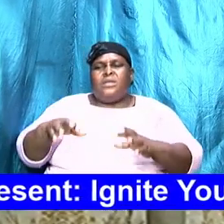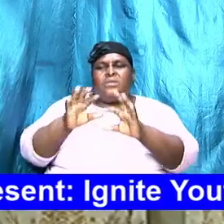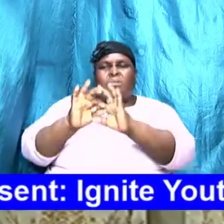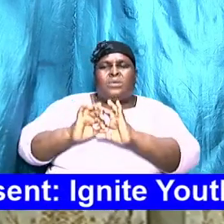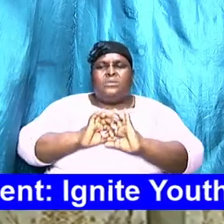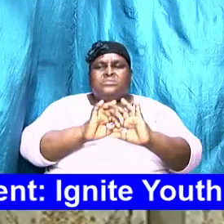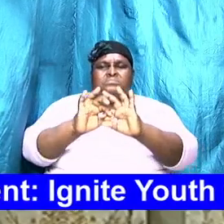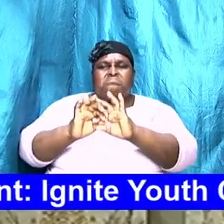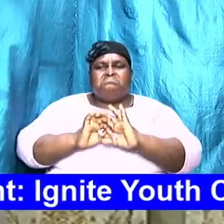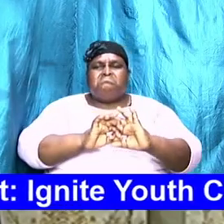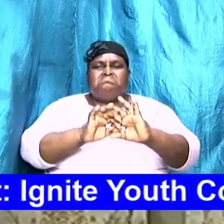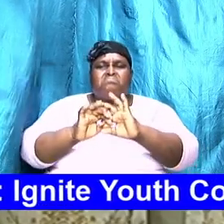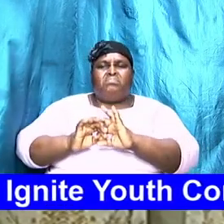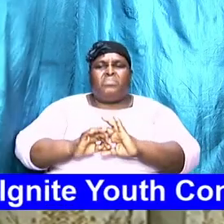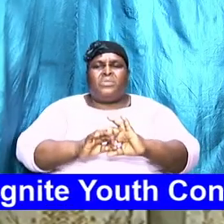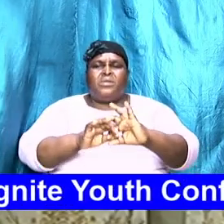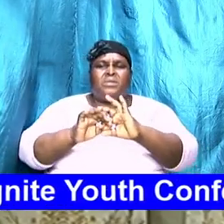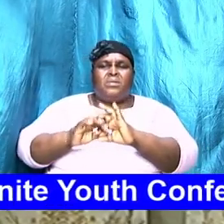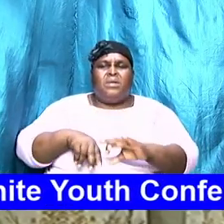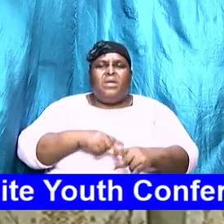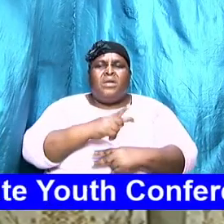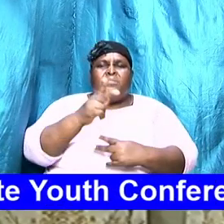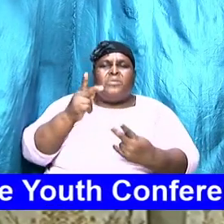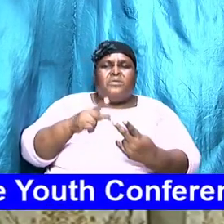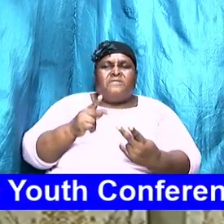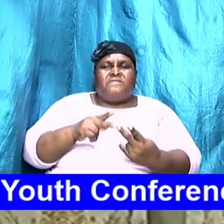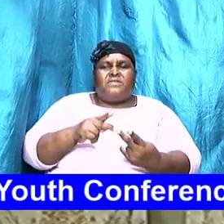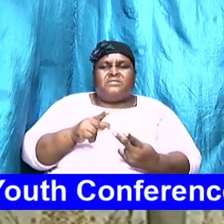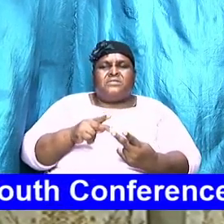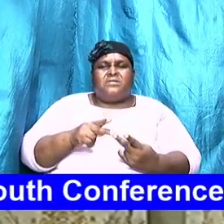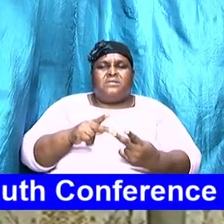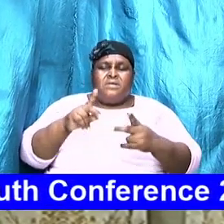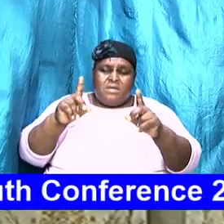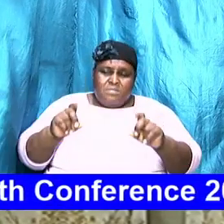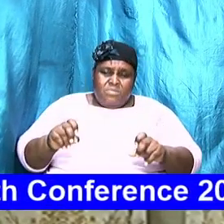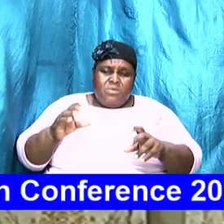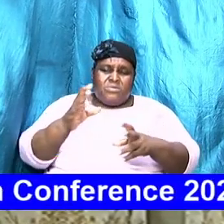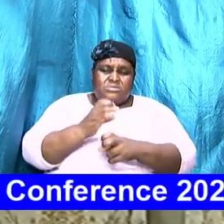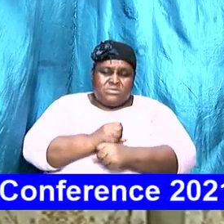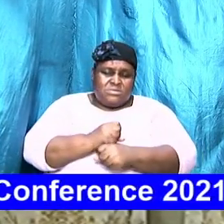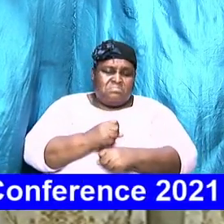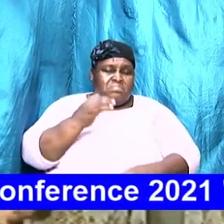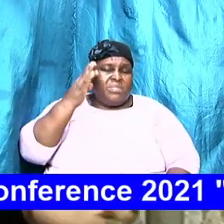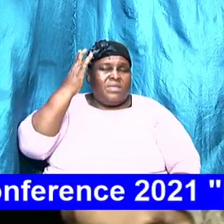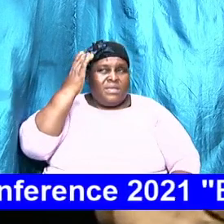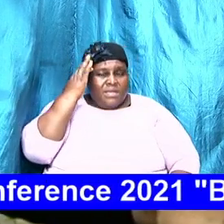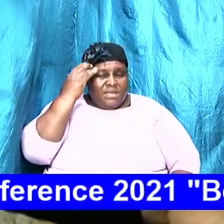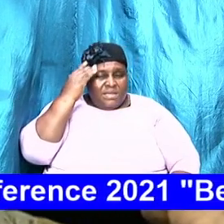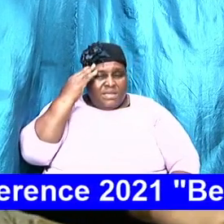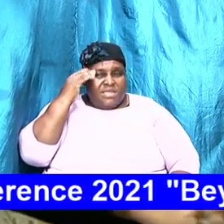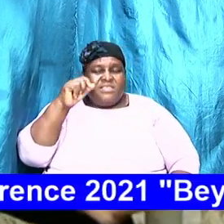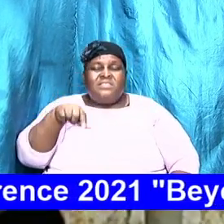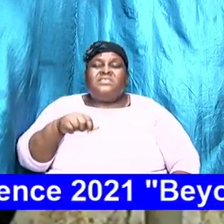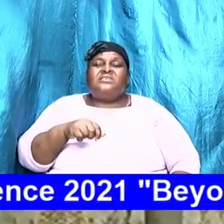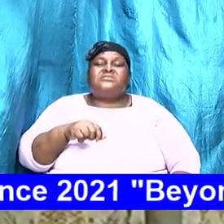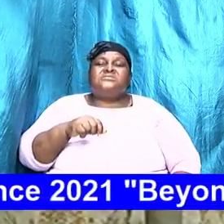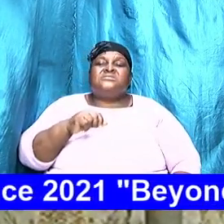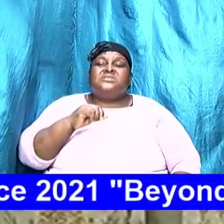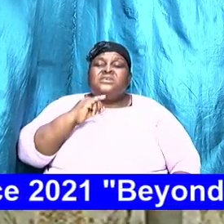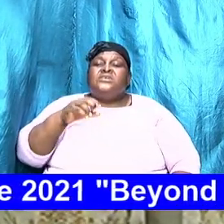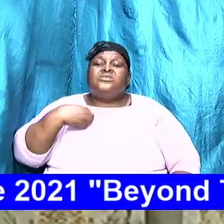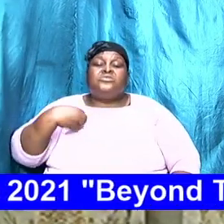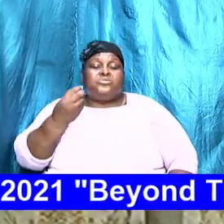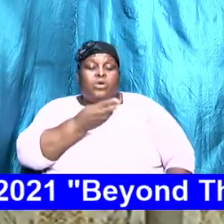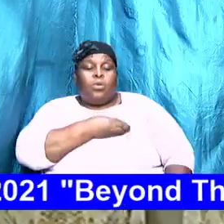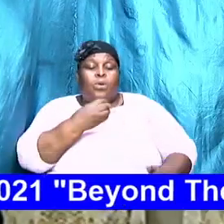to be wholesome that is going to be working must take into consideration that this is now our money